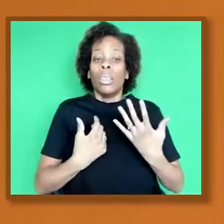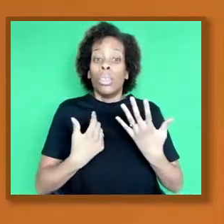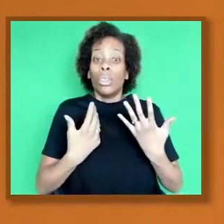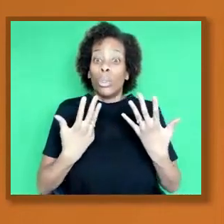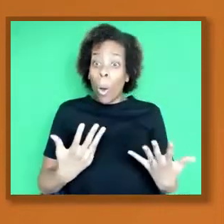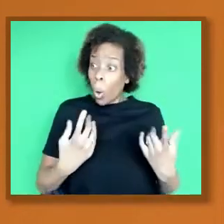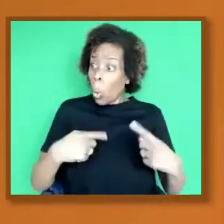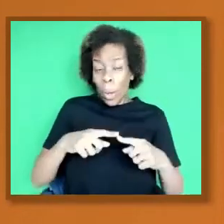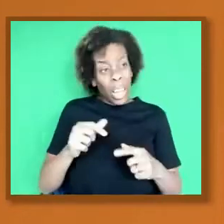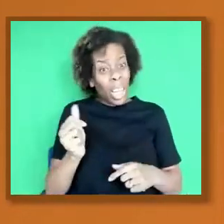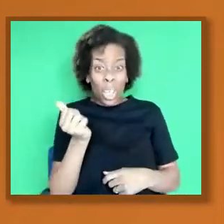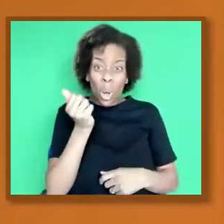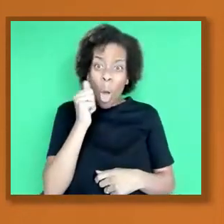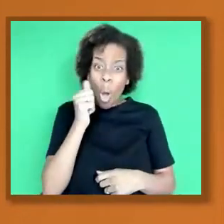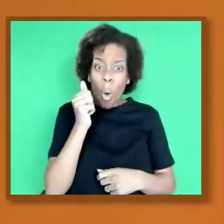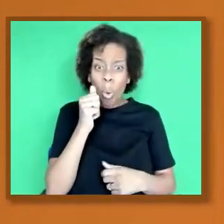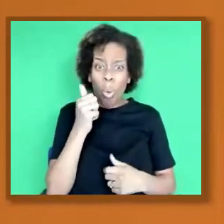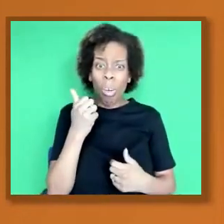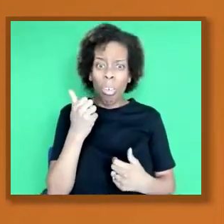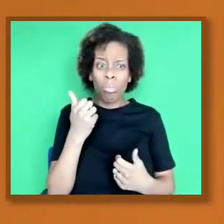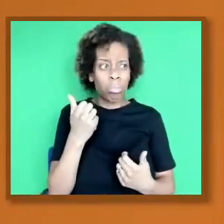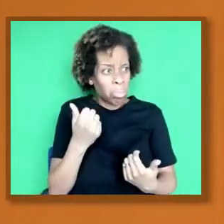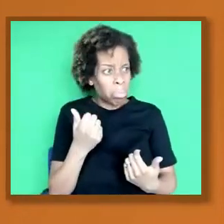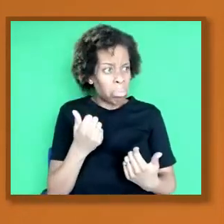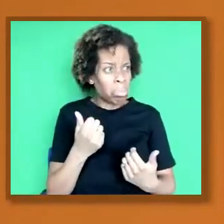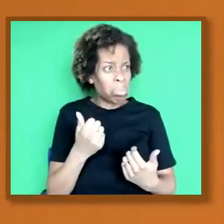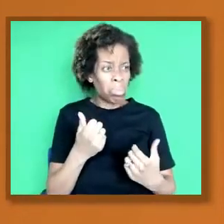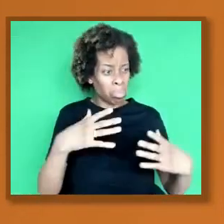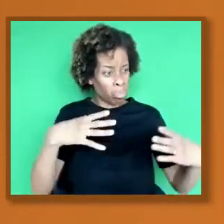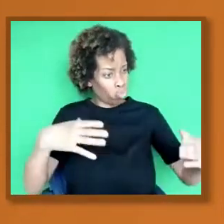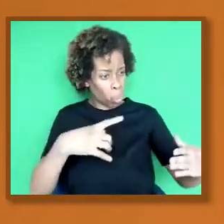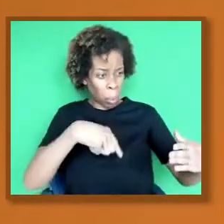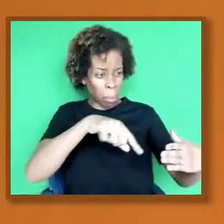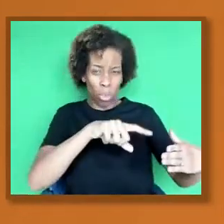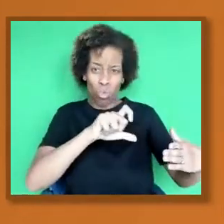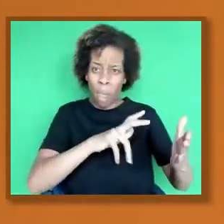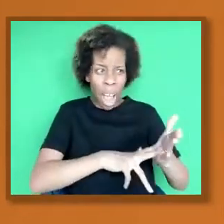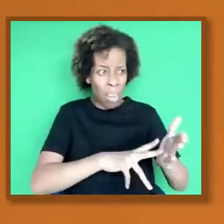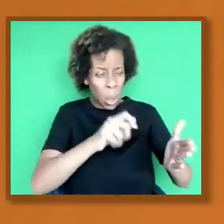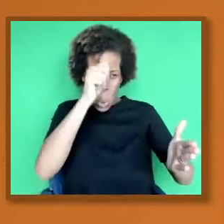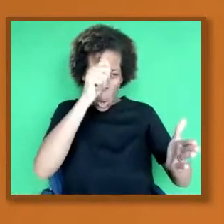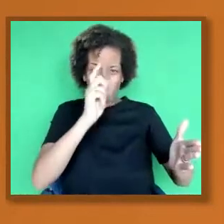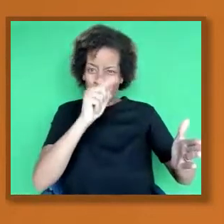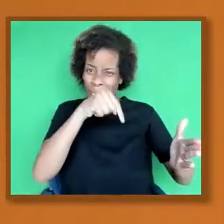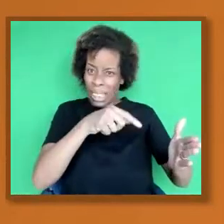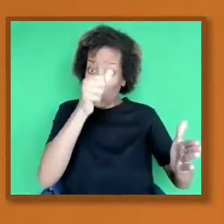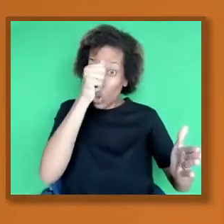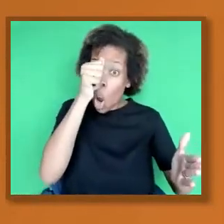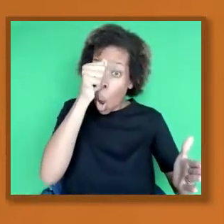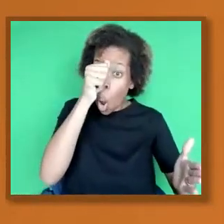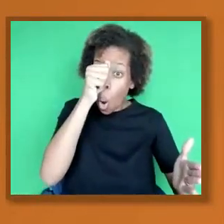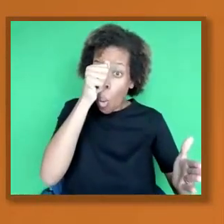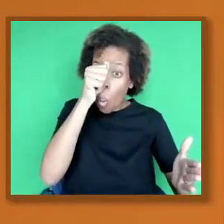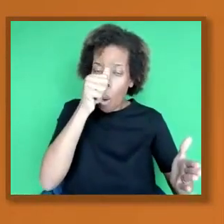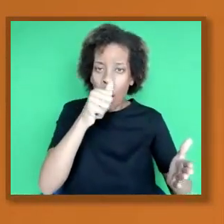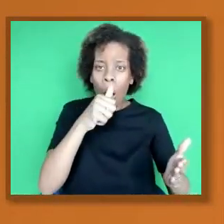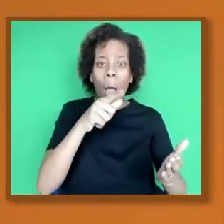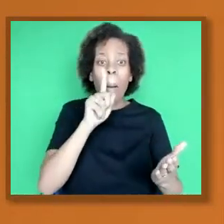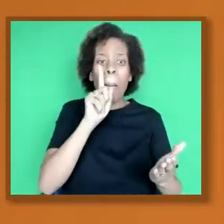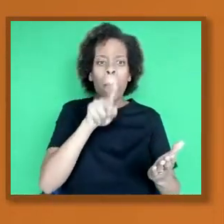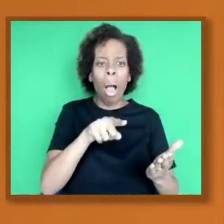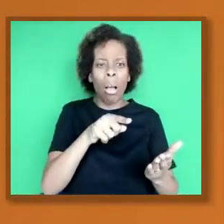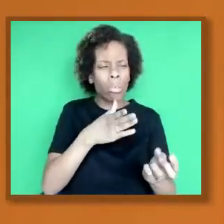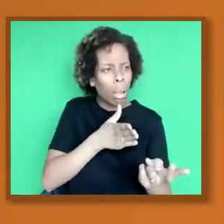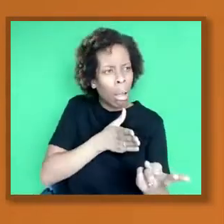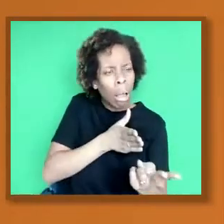of the coronaviruses are, okay, but we just need to identify what is that modification